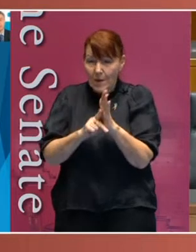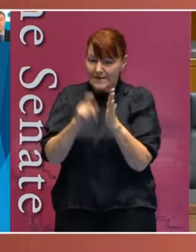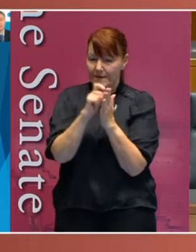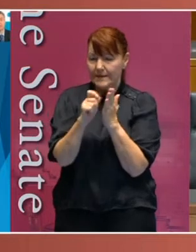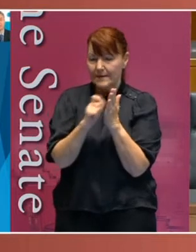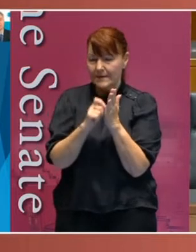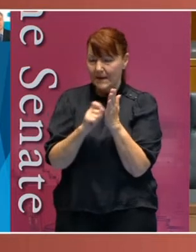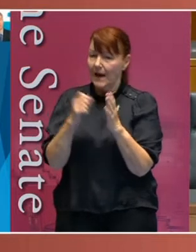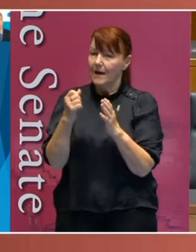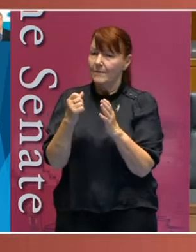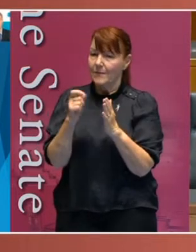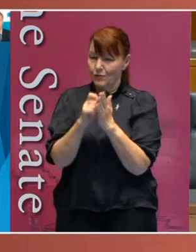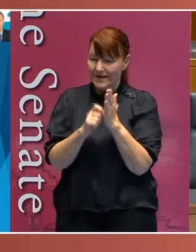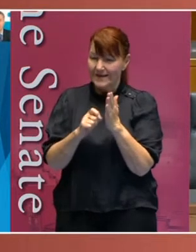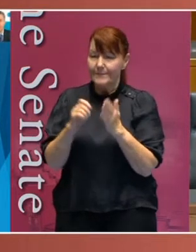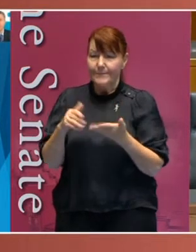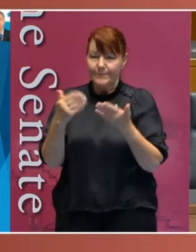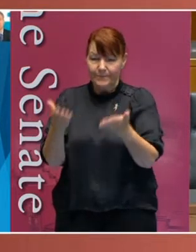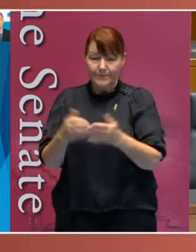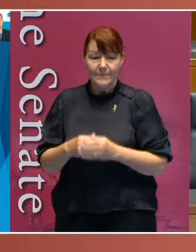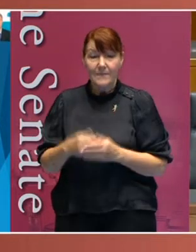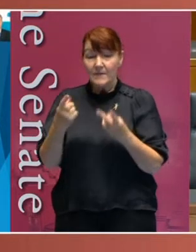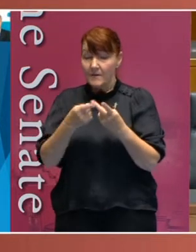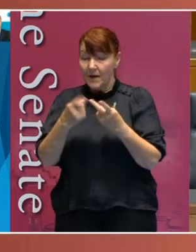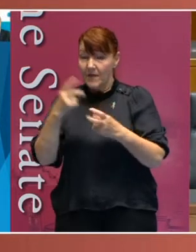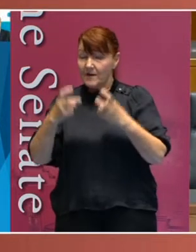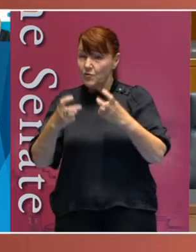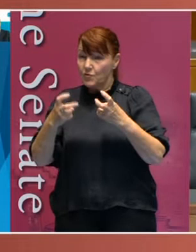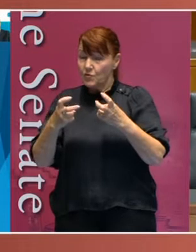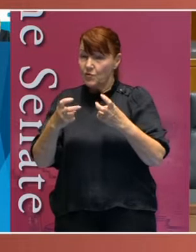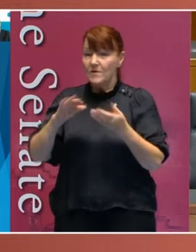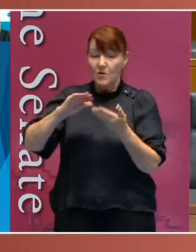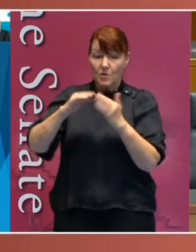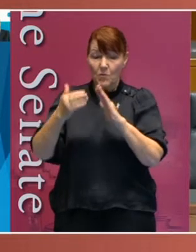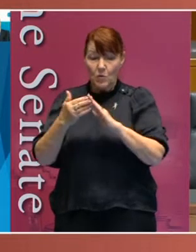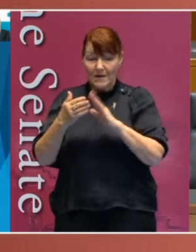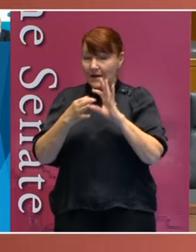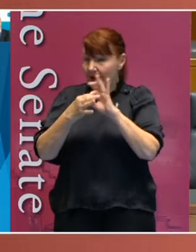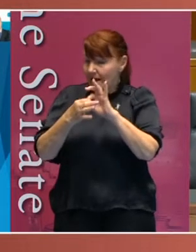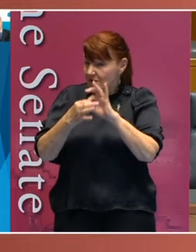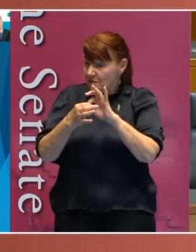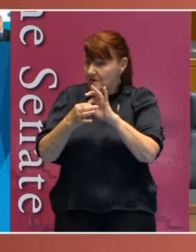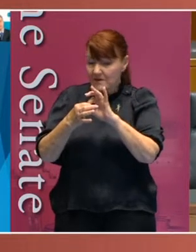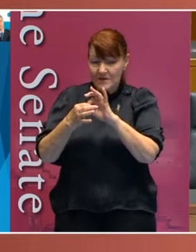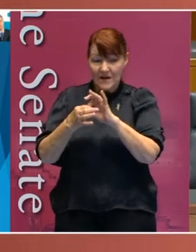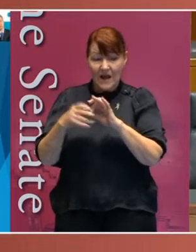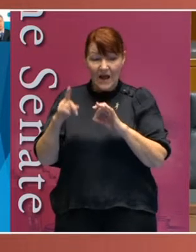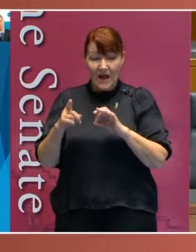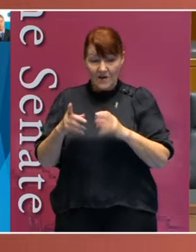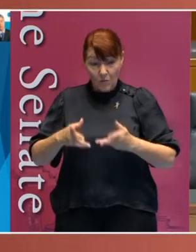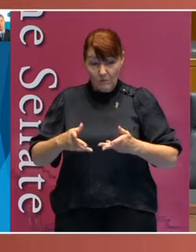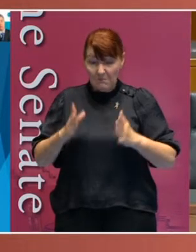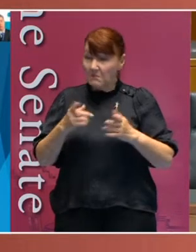are created. But some of the other issues such as community engagement and the willingness of organisations